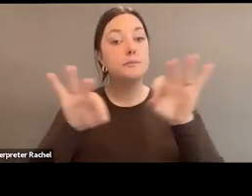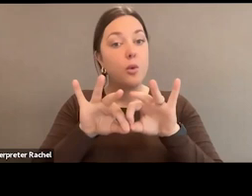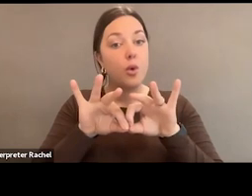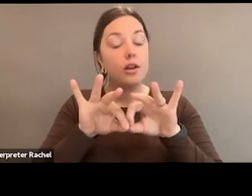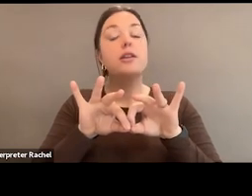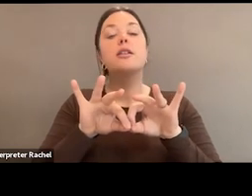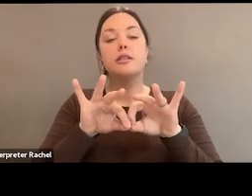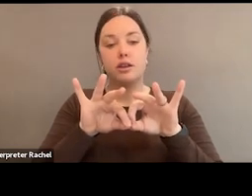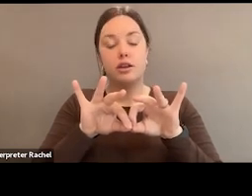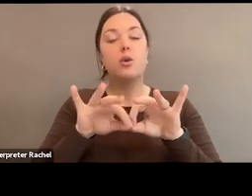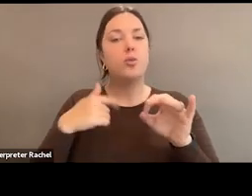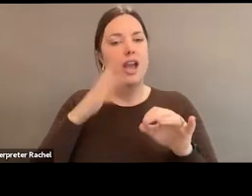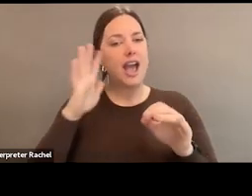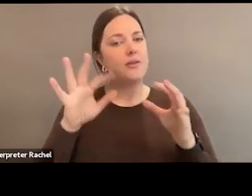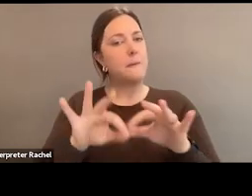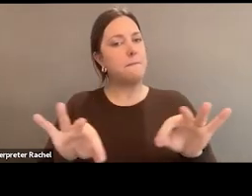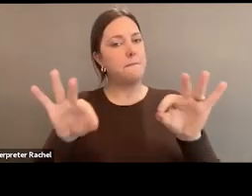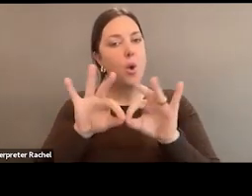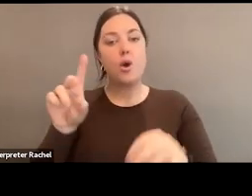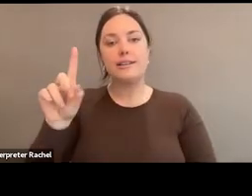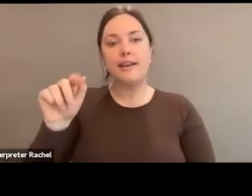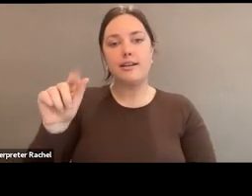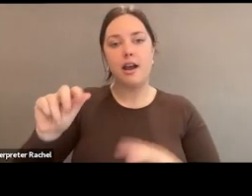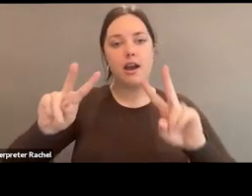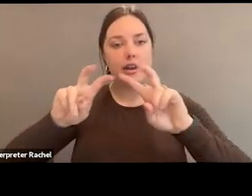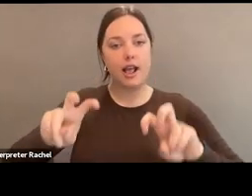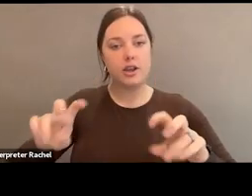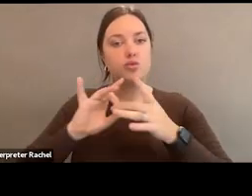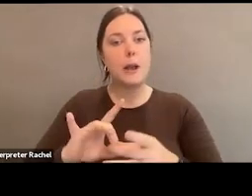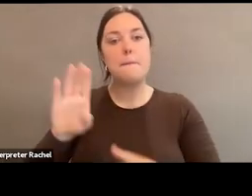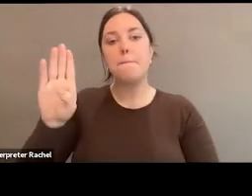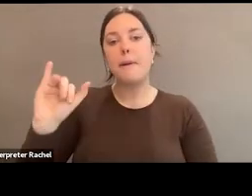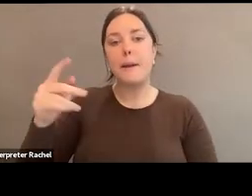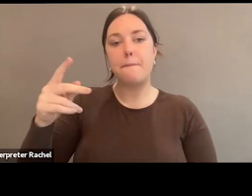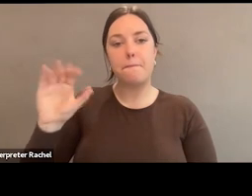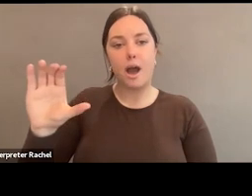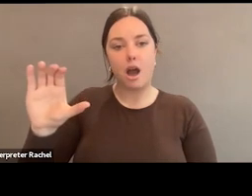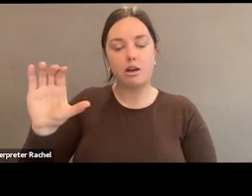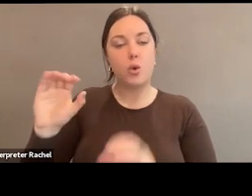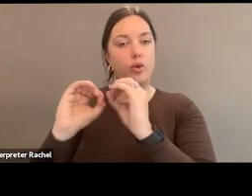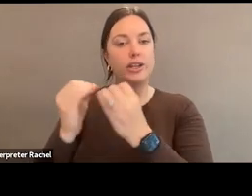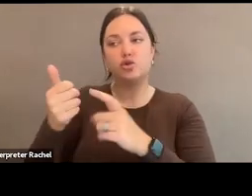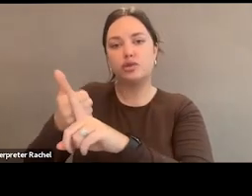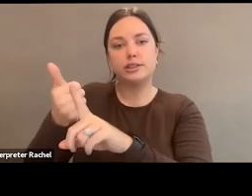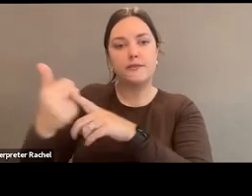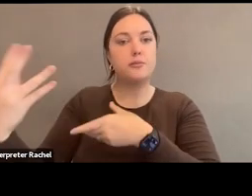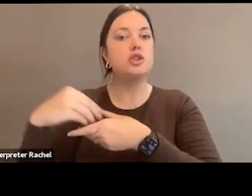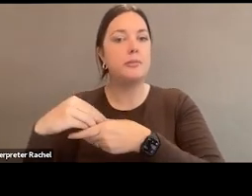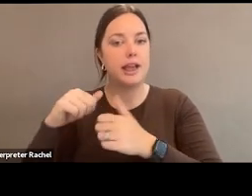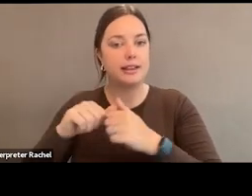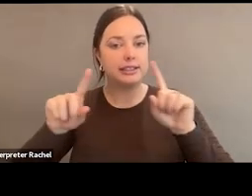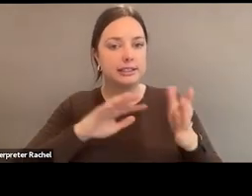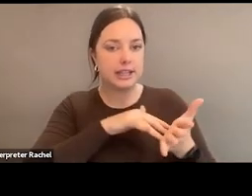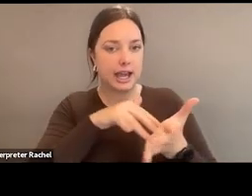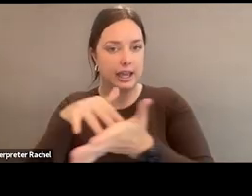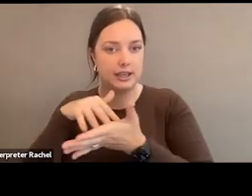time, we have important data analysis on all of the BIPOC organizations that are contributing and participating in this study. We set a goal